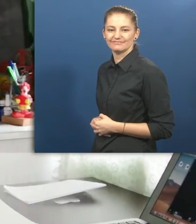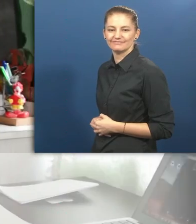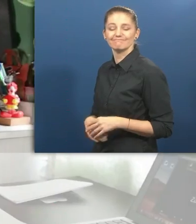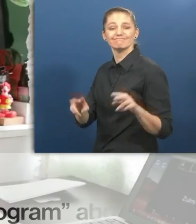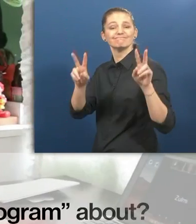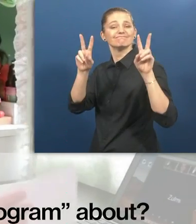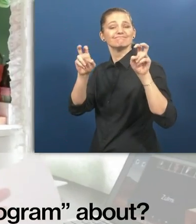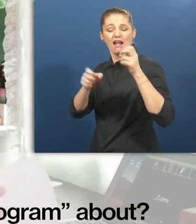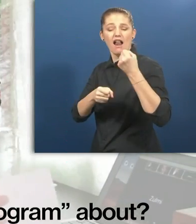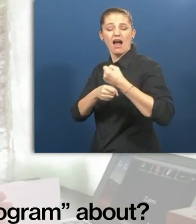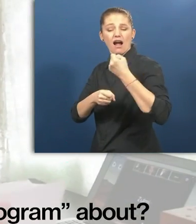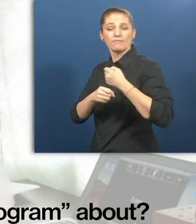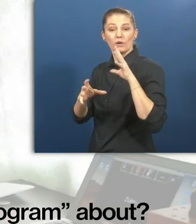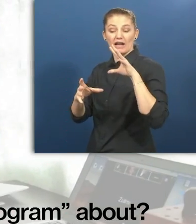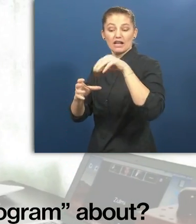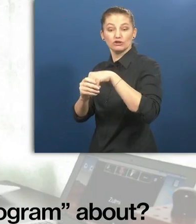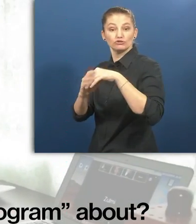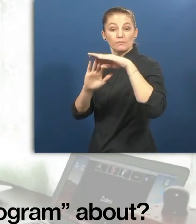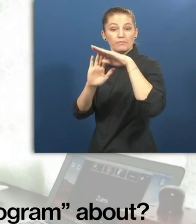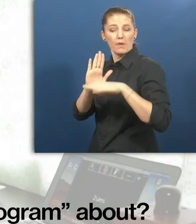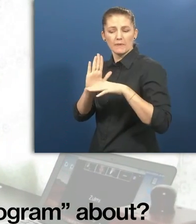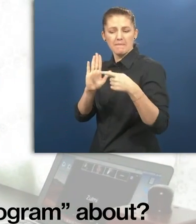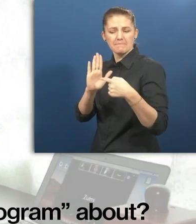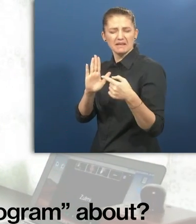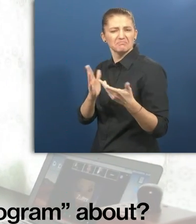What is labor inclusion program about?